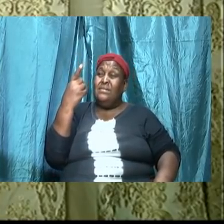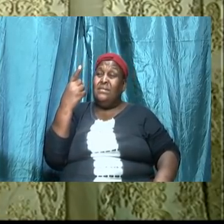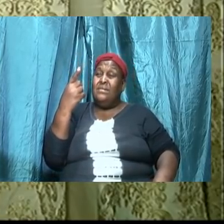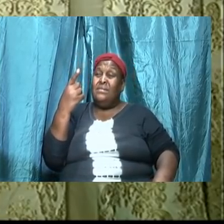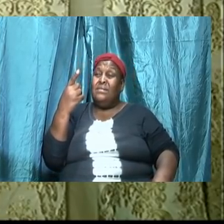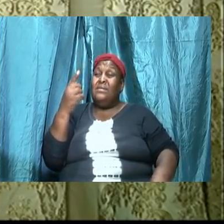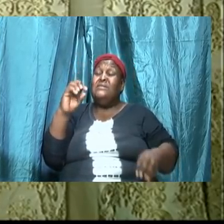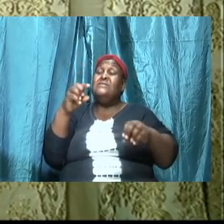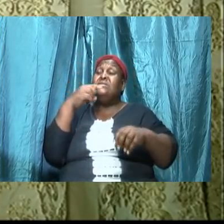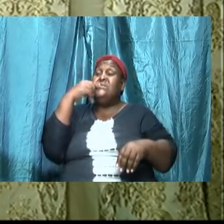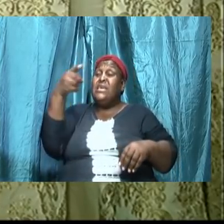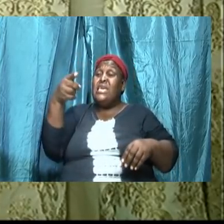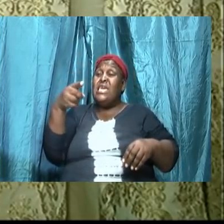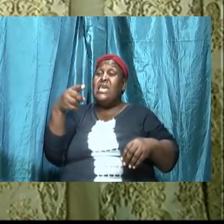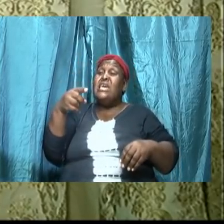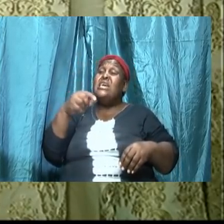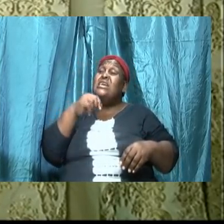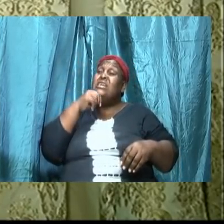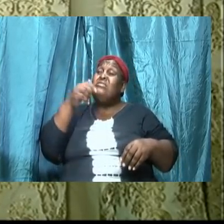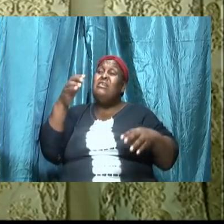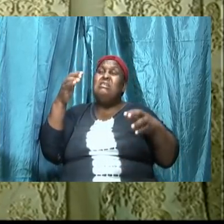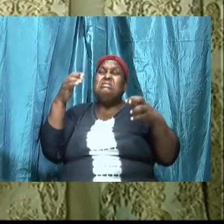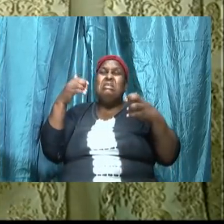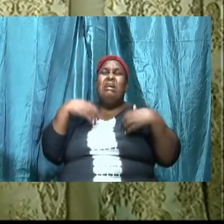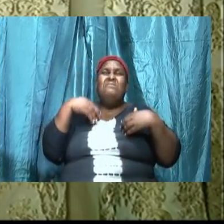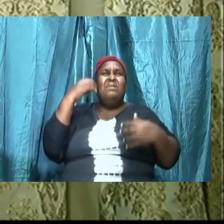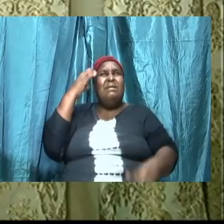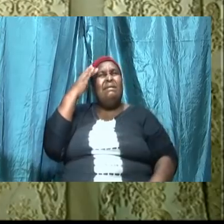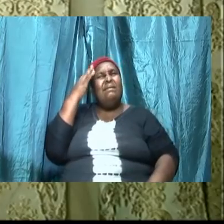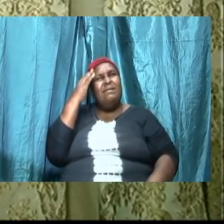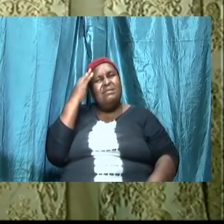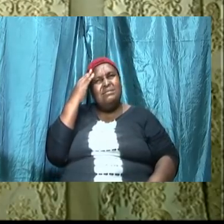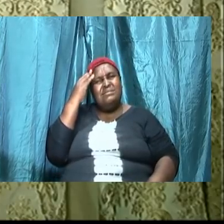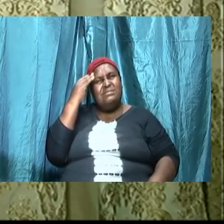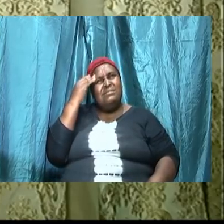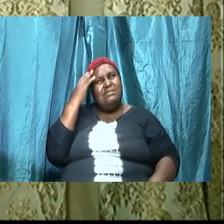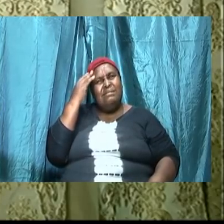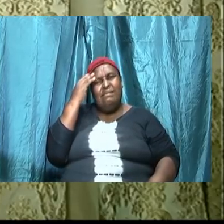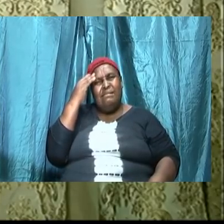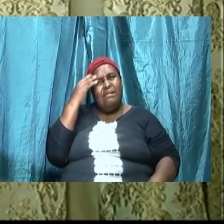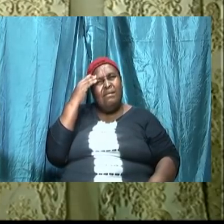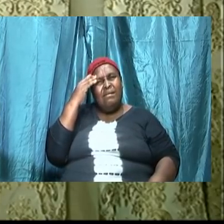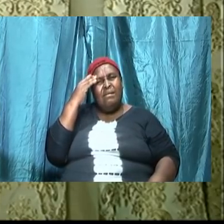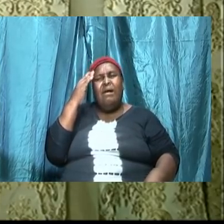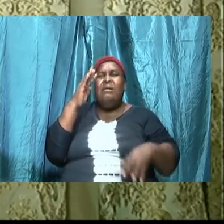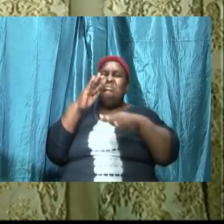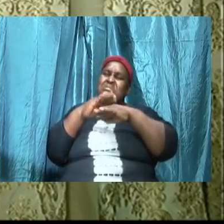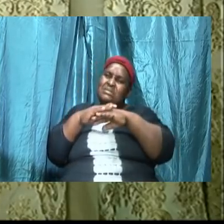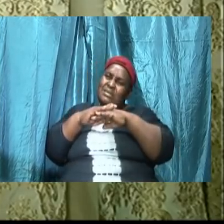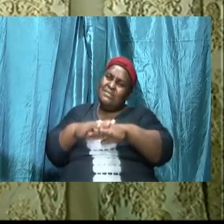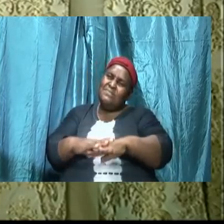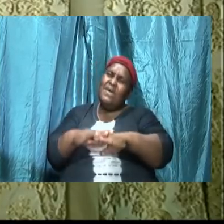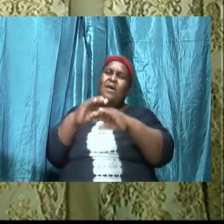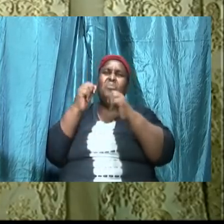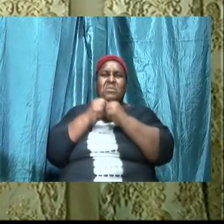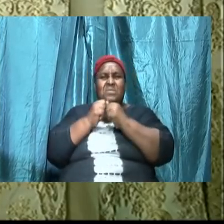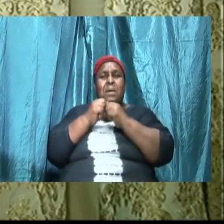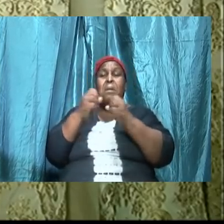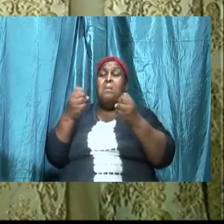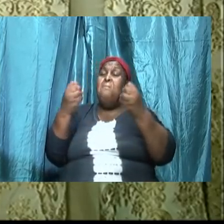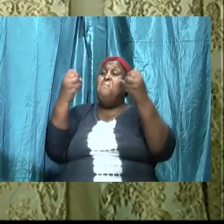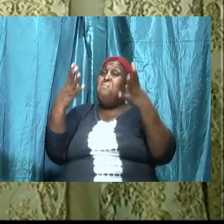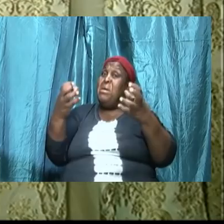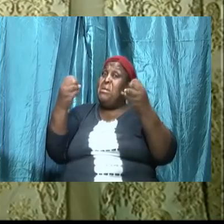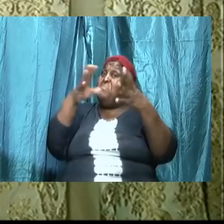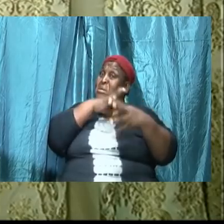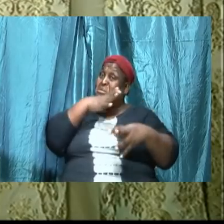issues that you would not have even considered that you would not have even contended with many Christians are